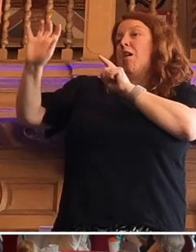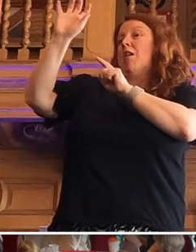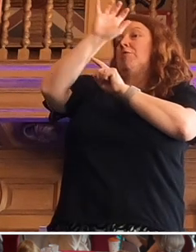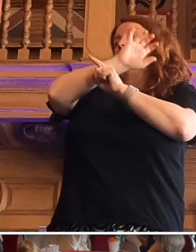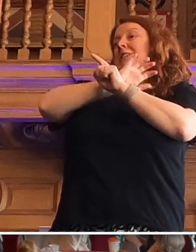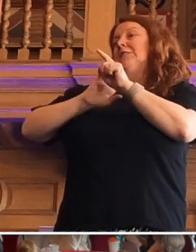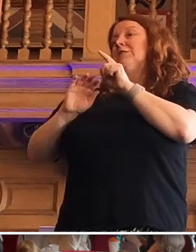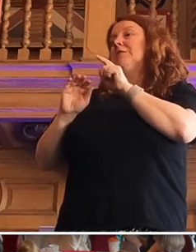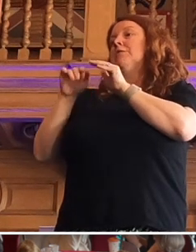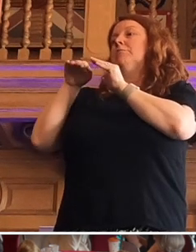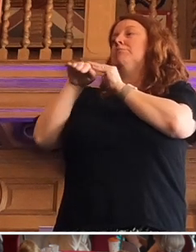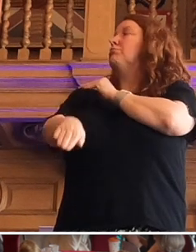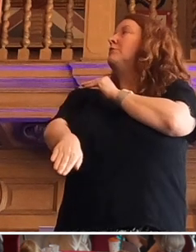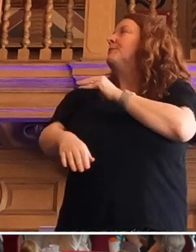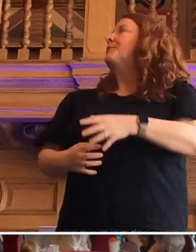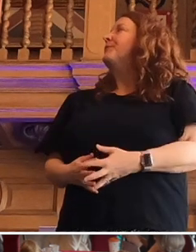London.